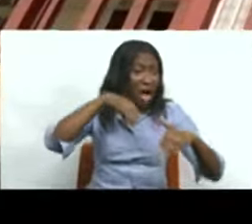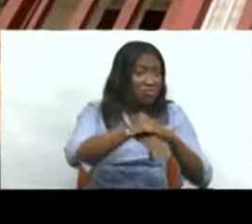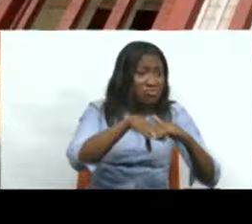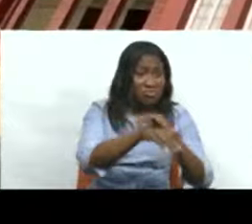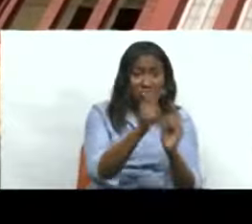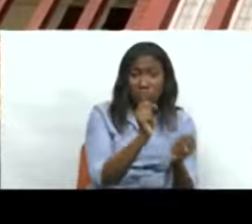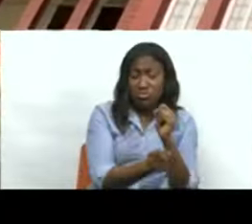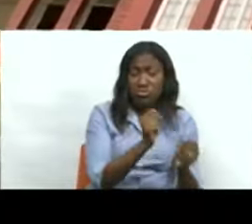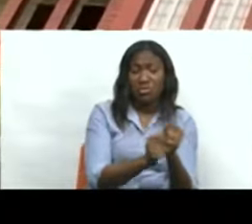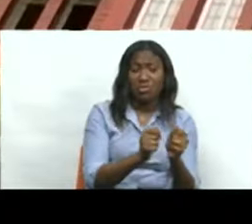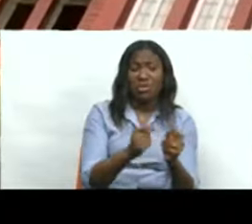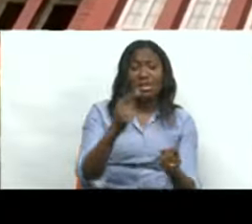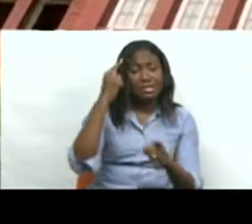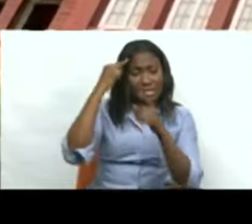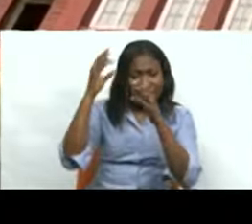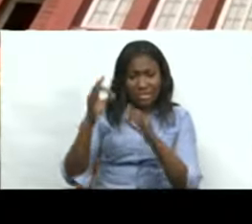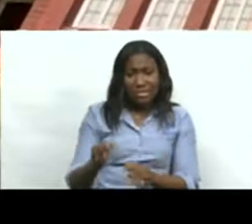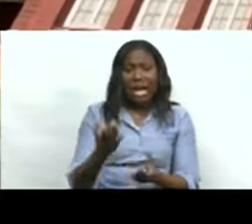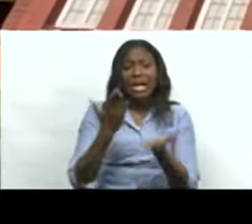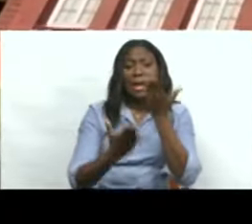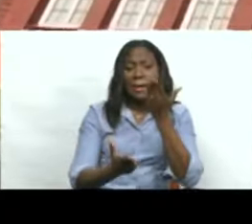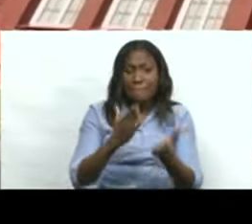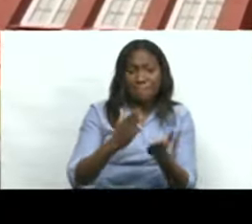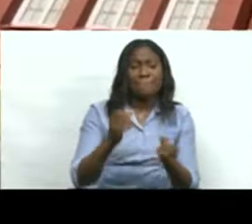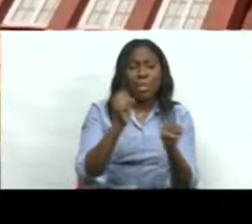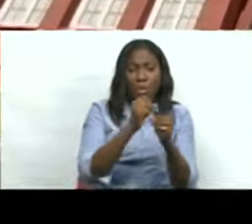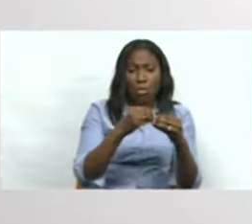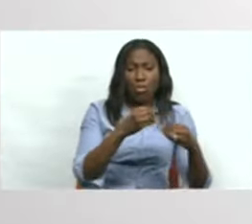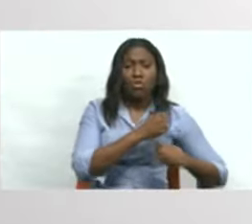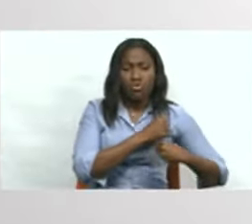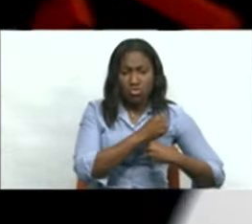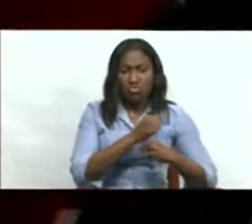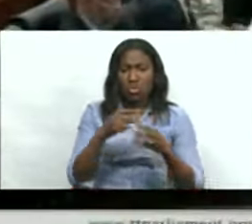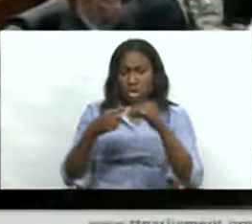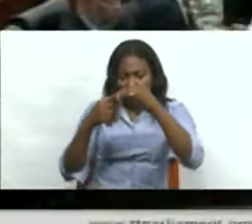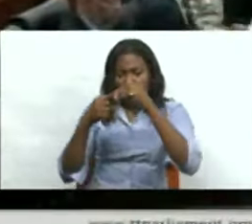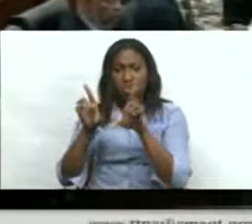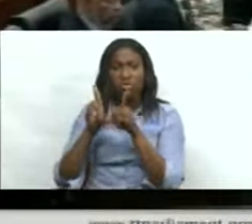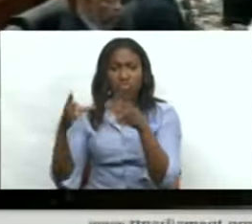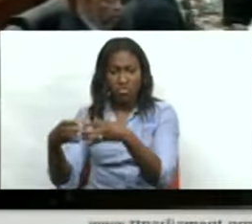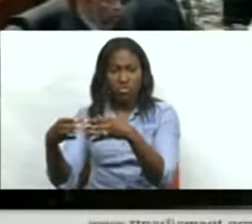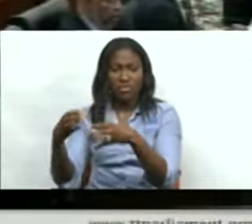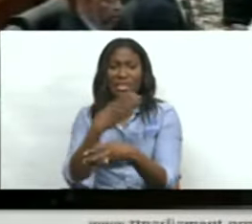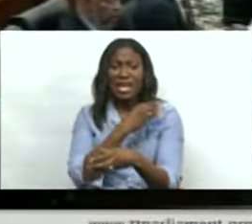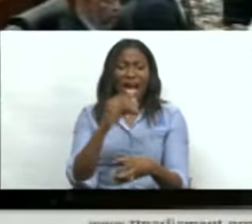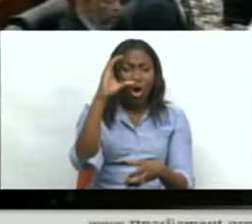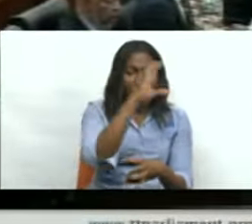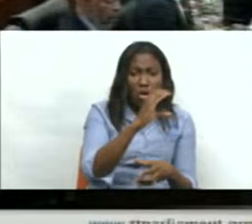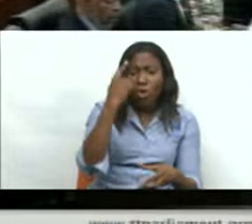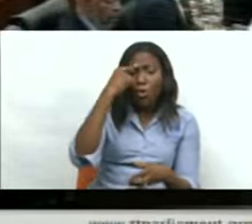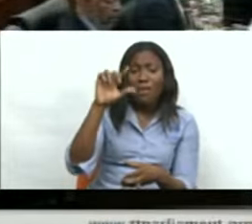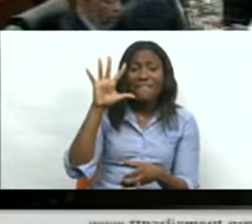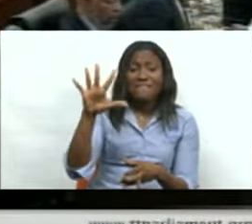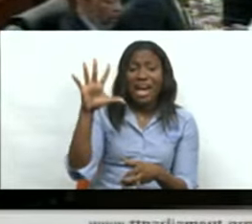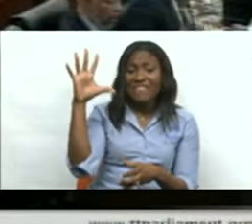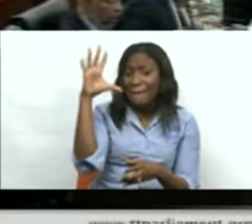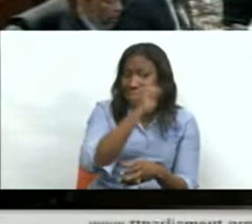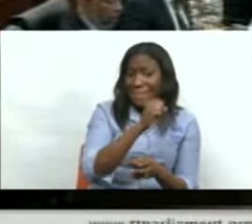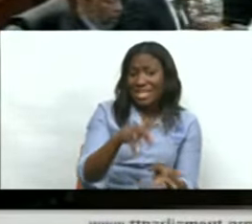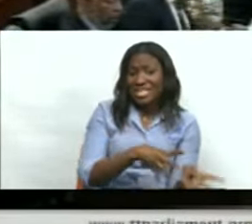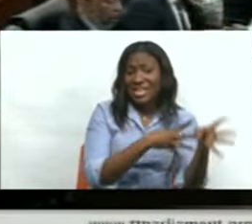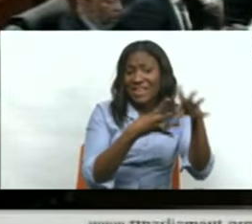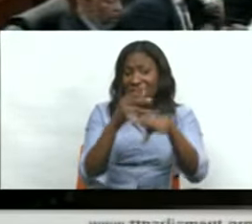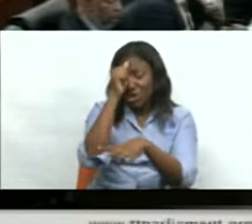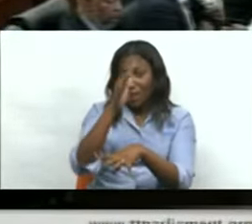recommends removing border security from under customs and excise. With searches underway for five missing fishermen, National